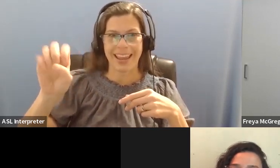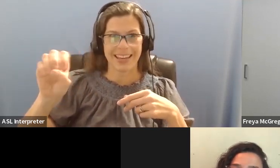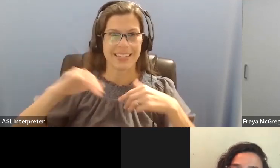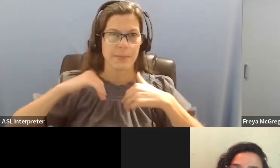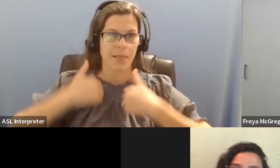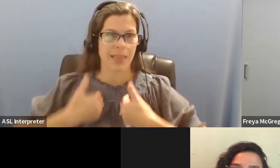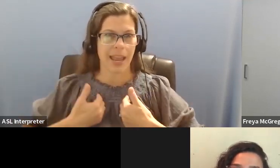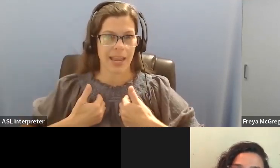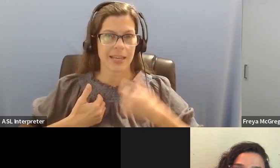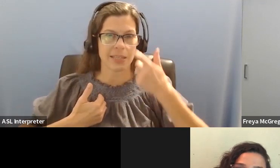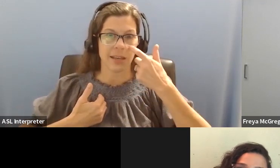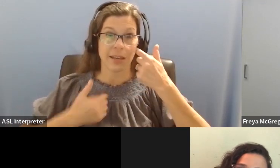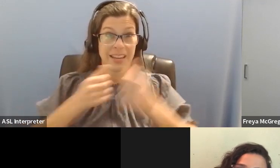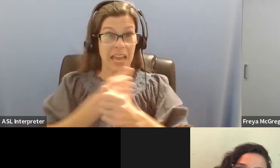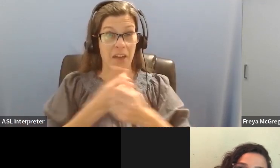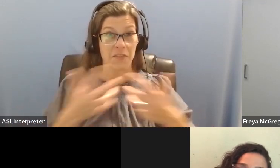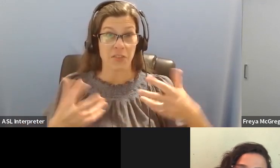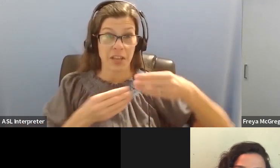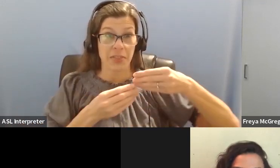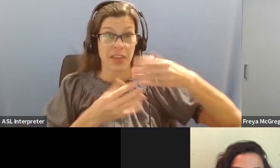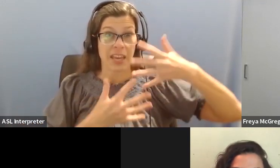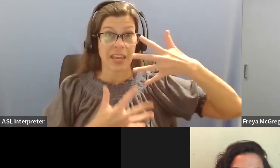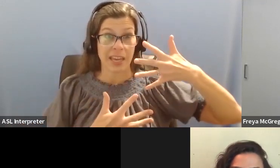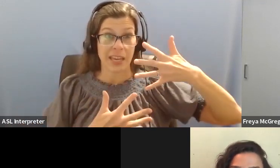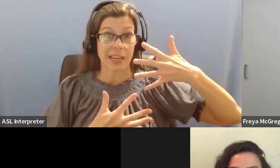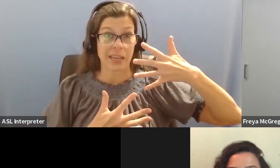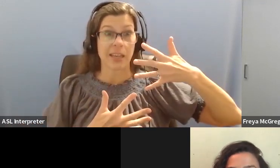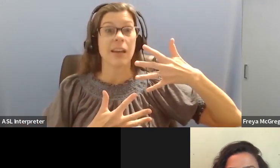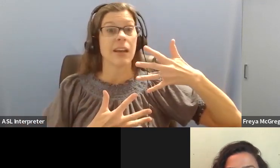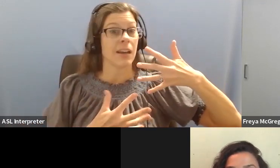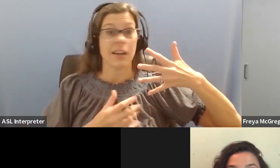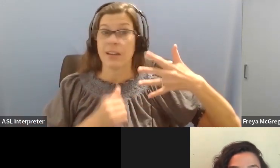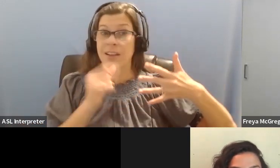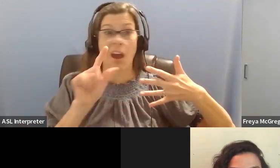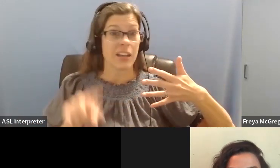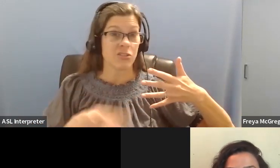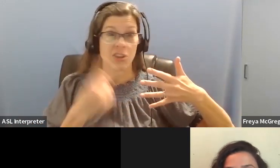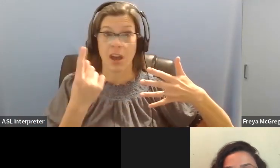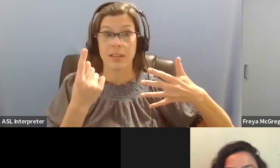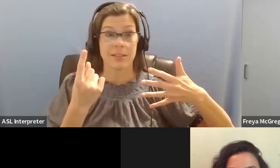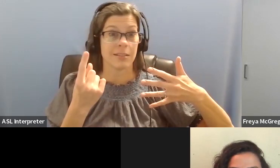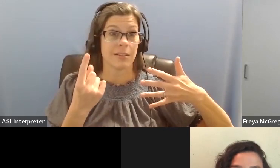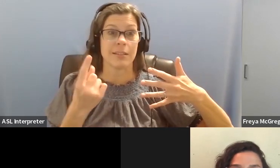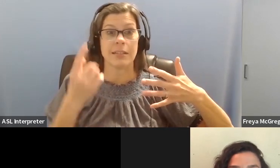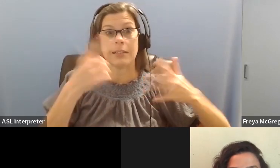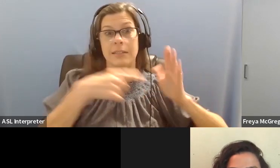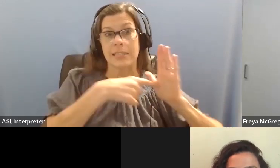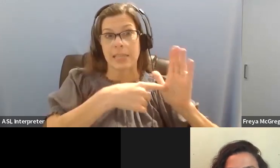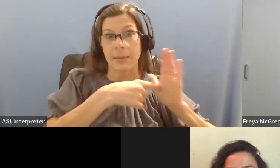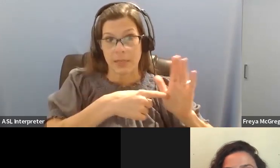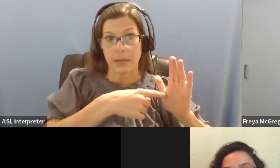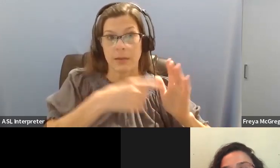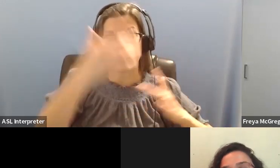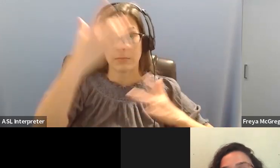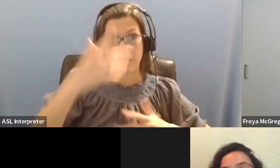So that's the worsening of symptoms. And it means like pain, fatigue, brain